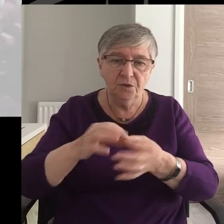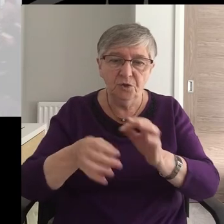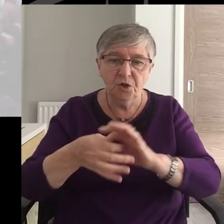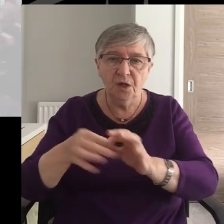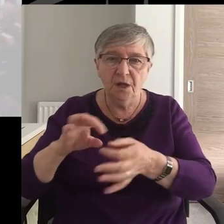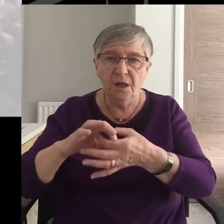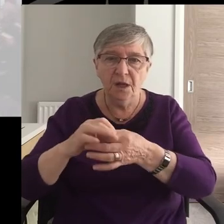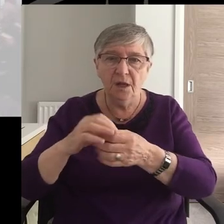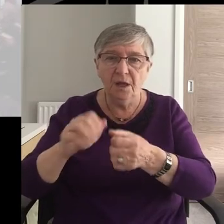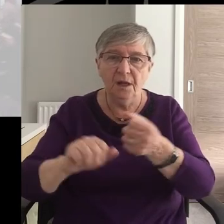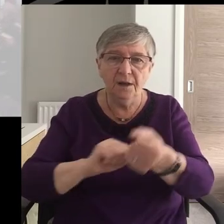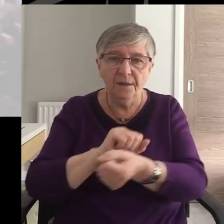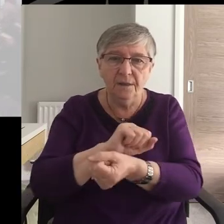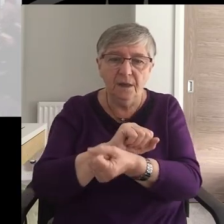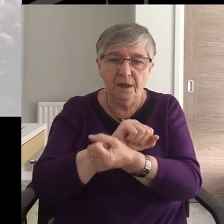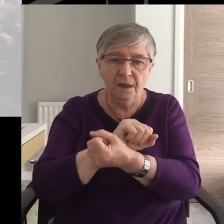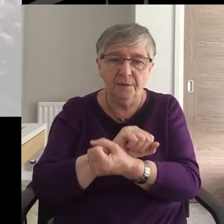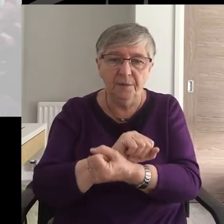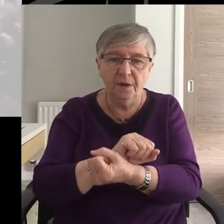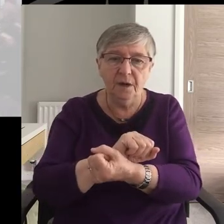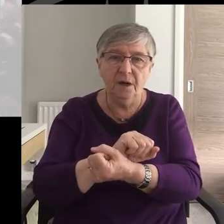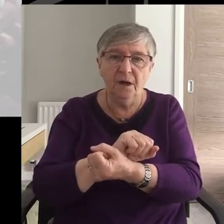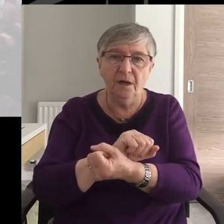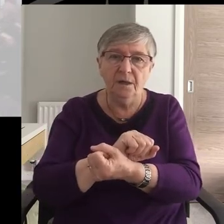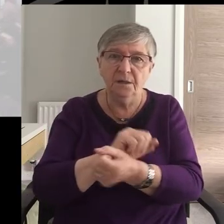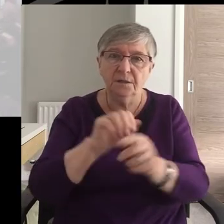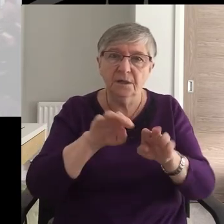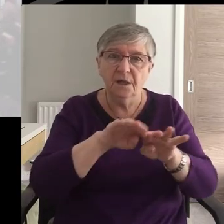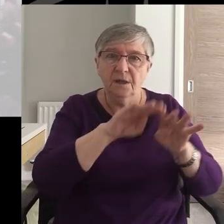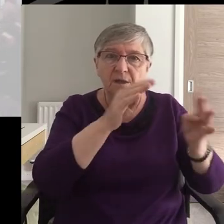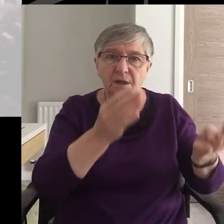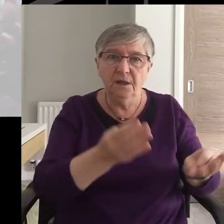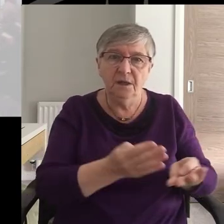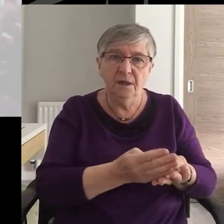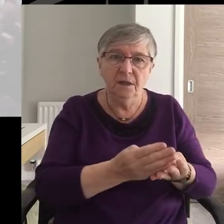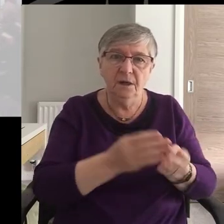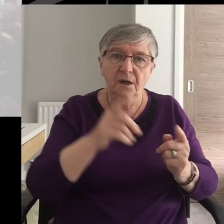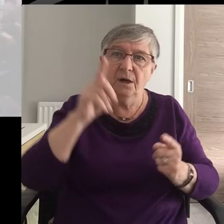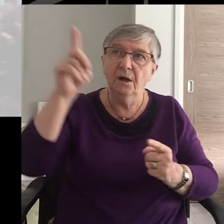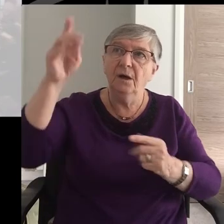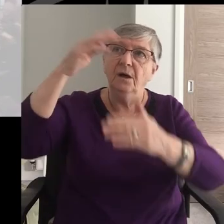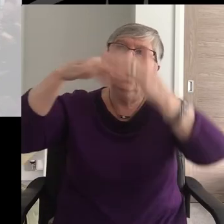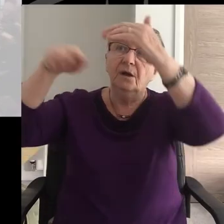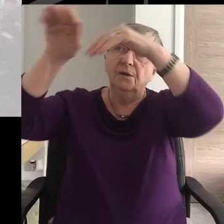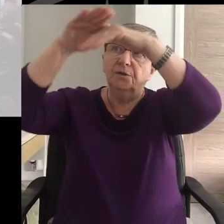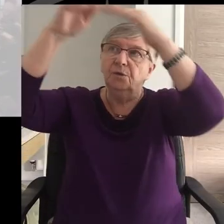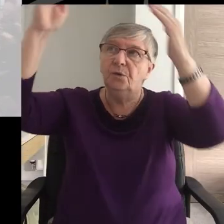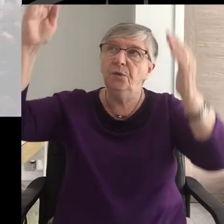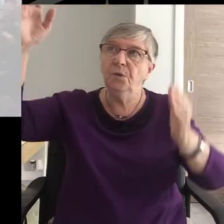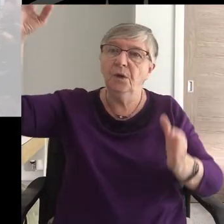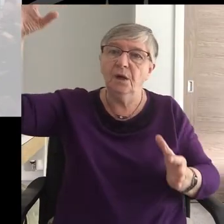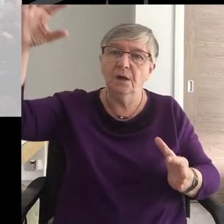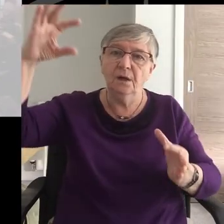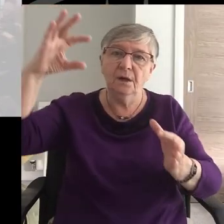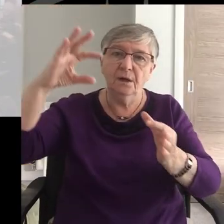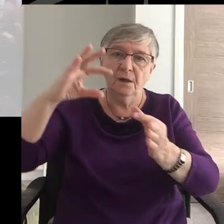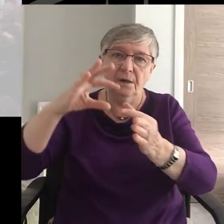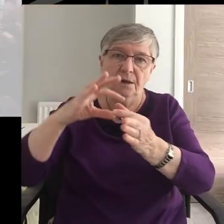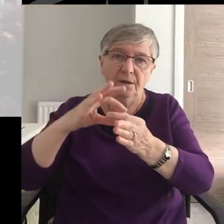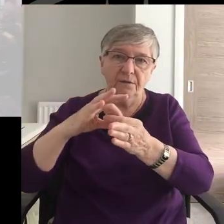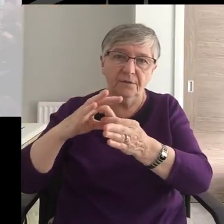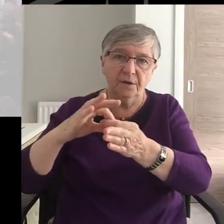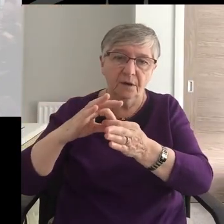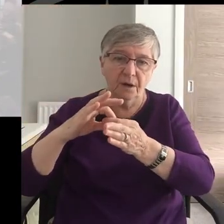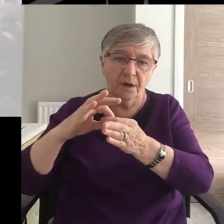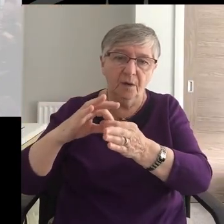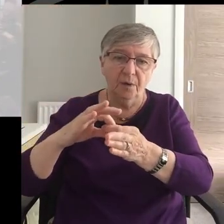Chains and hives The earth to her